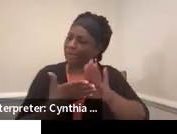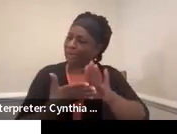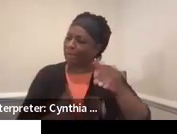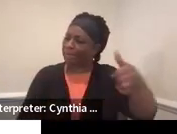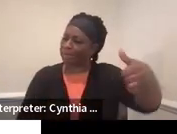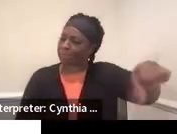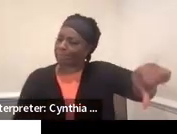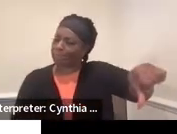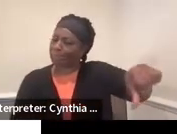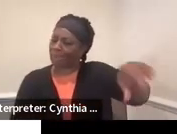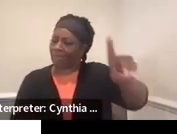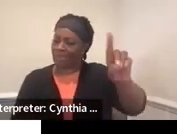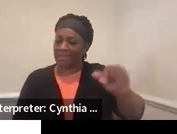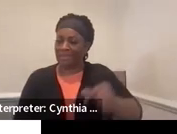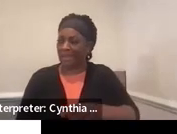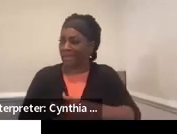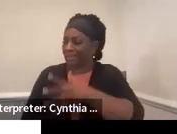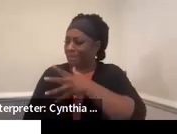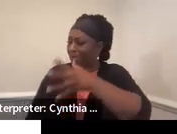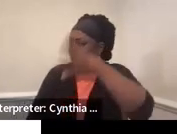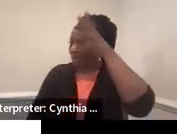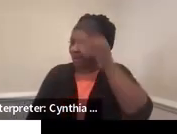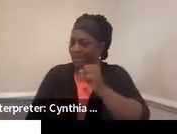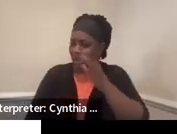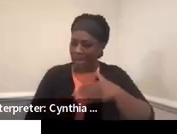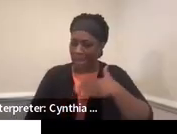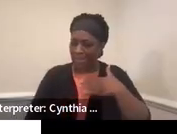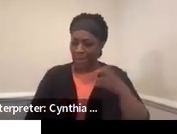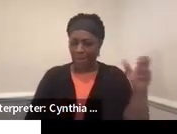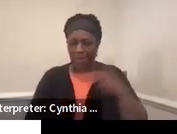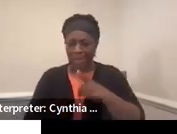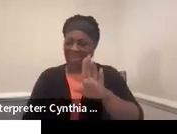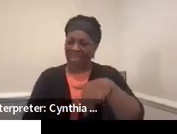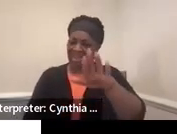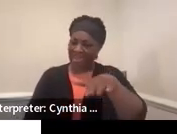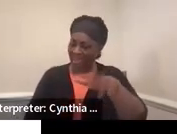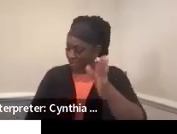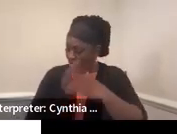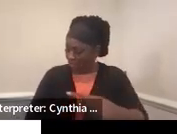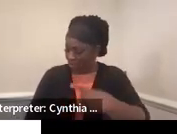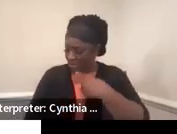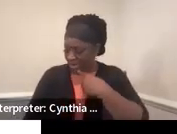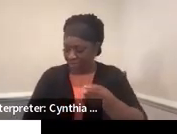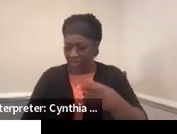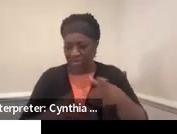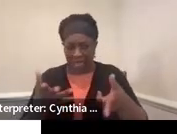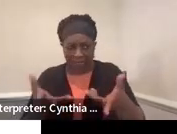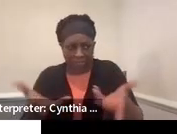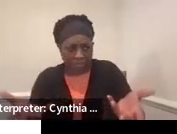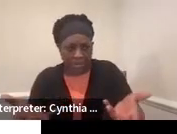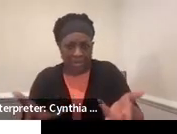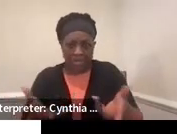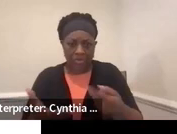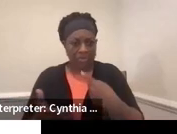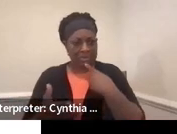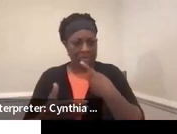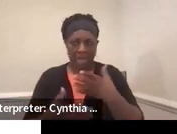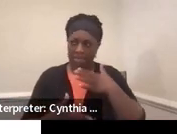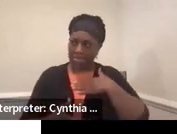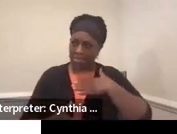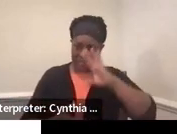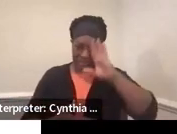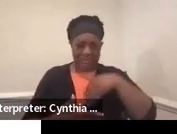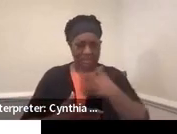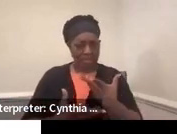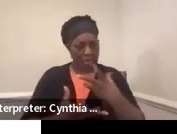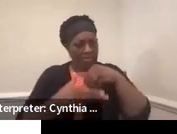and Dan's parents aren't very happy about it and go back to the district and say, wait a second, I have this document where you said my son was going to